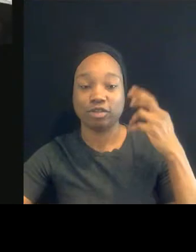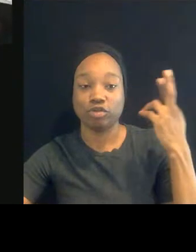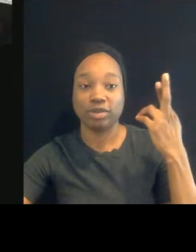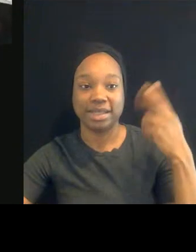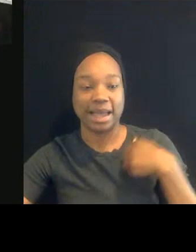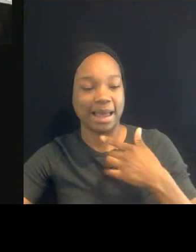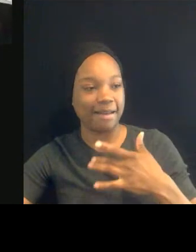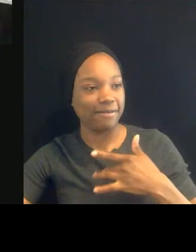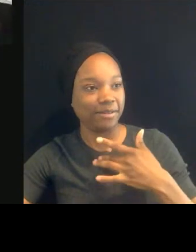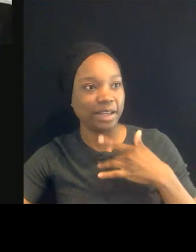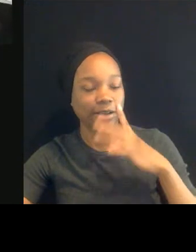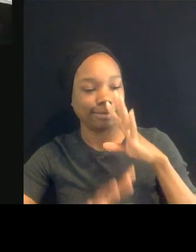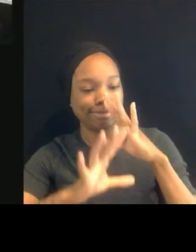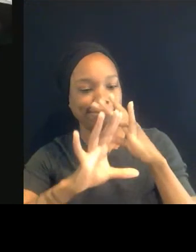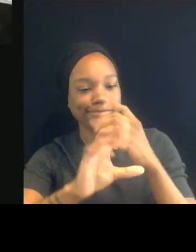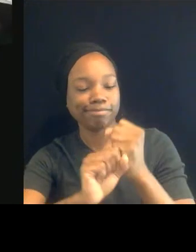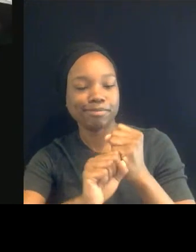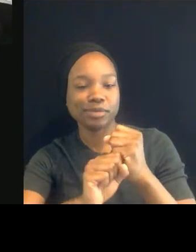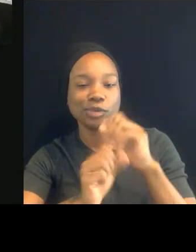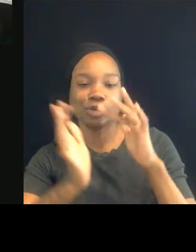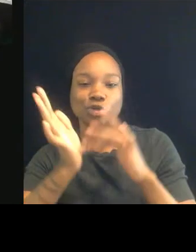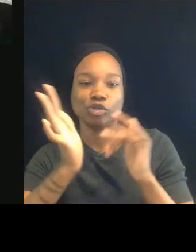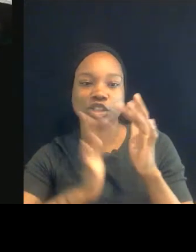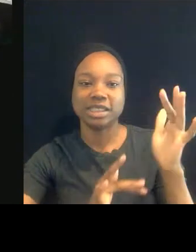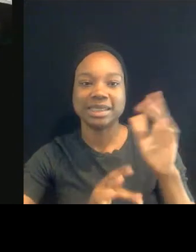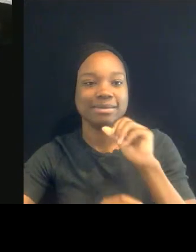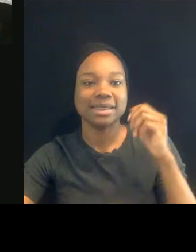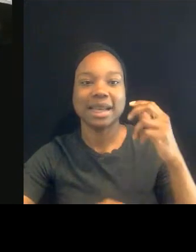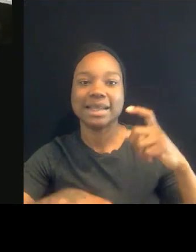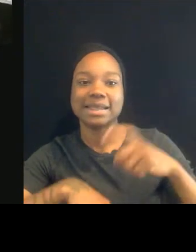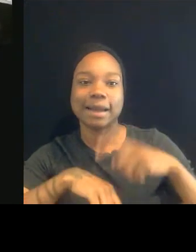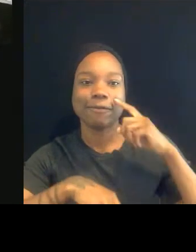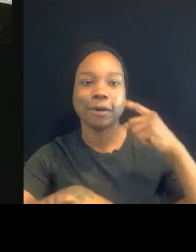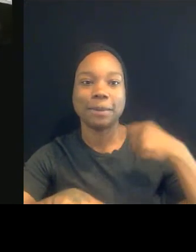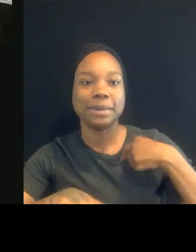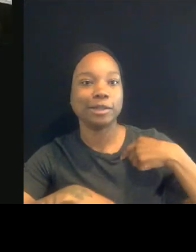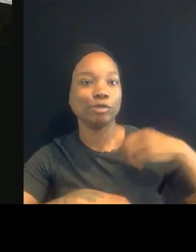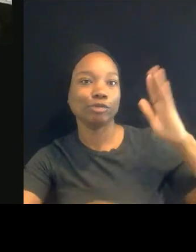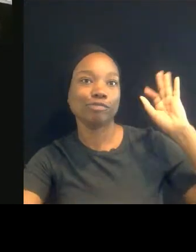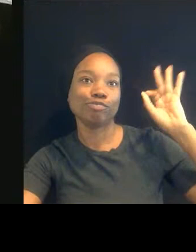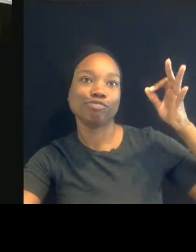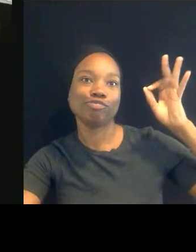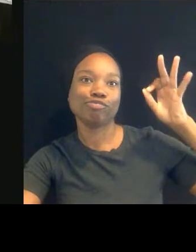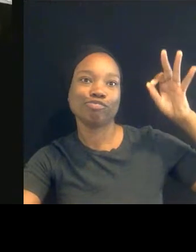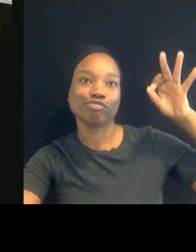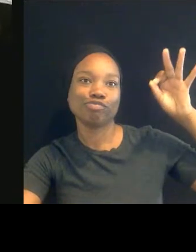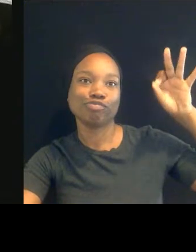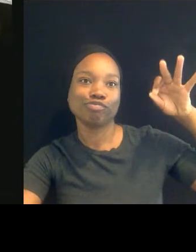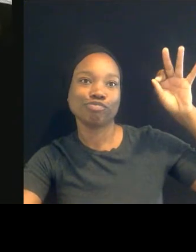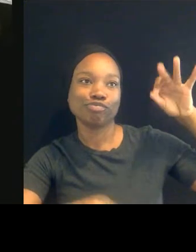a time for me to be in my pulpit, but I do believe that